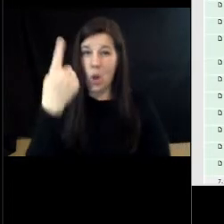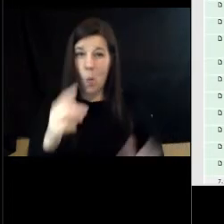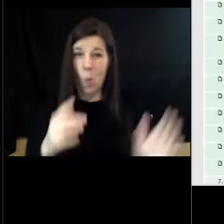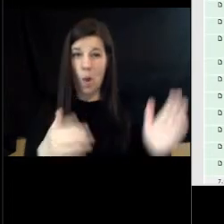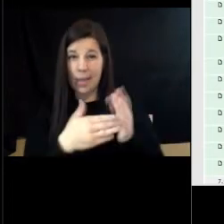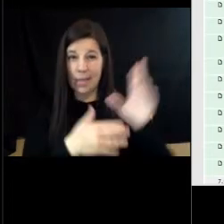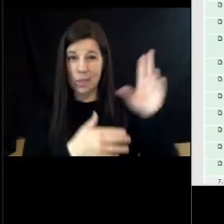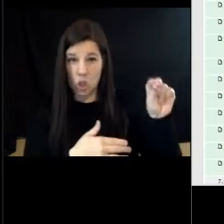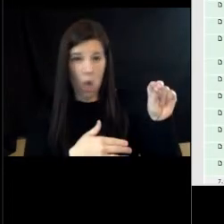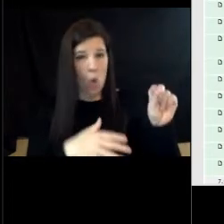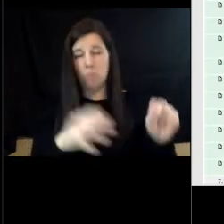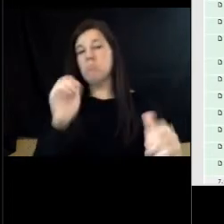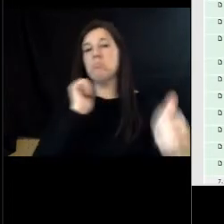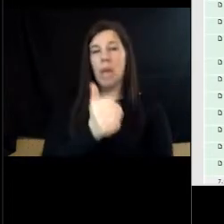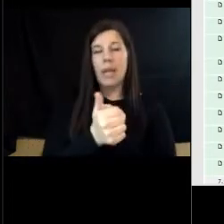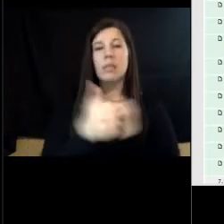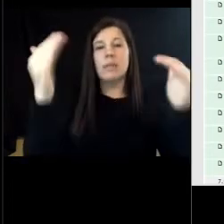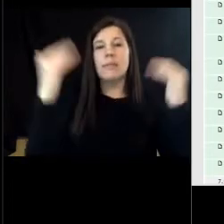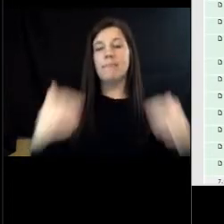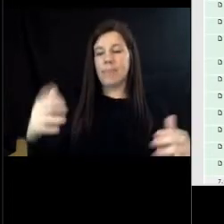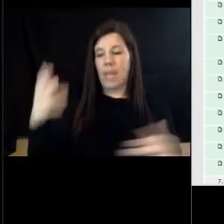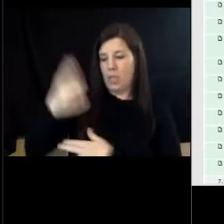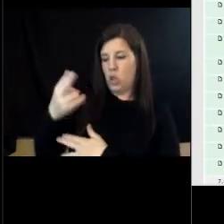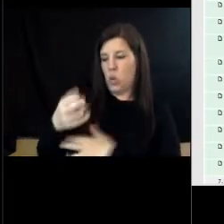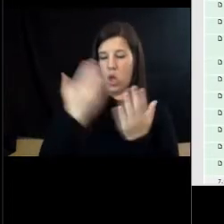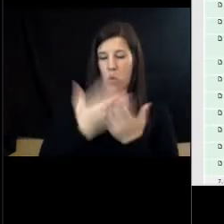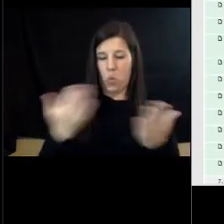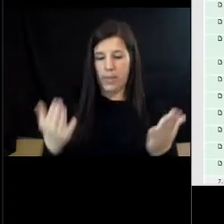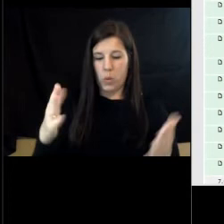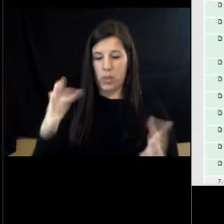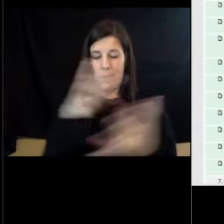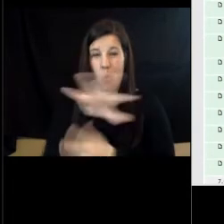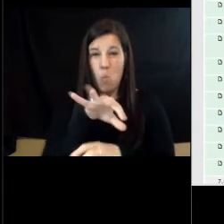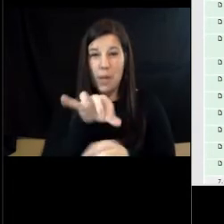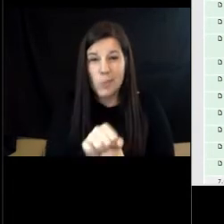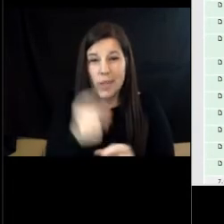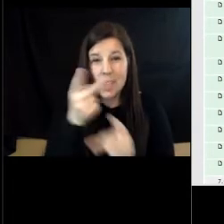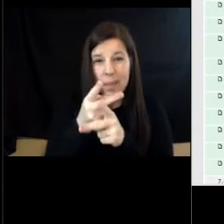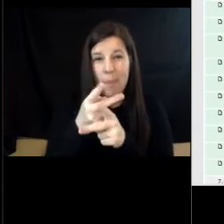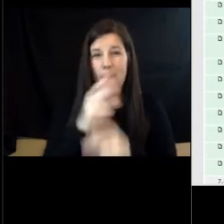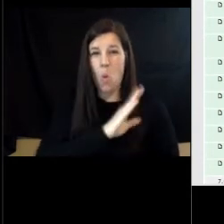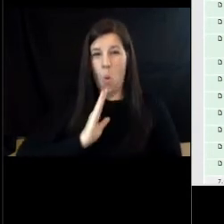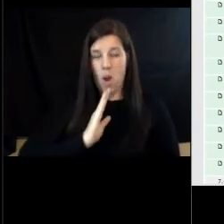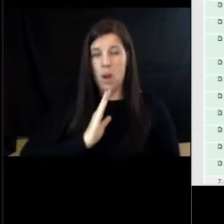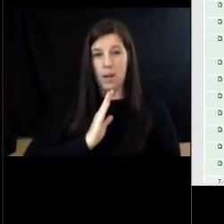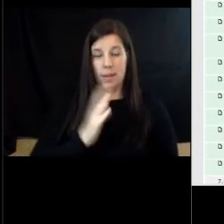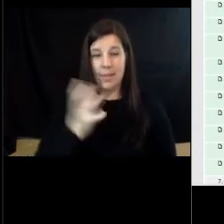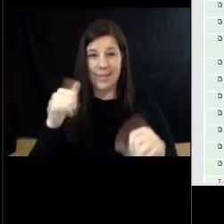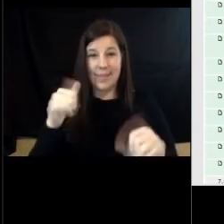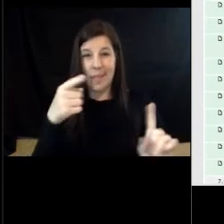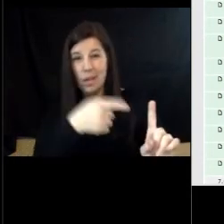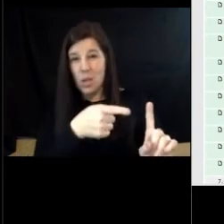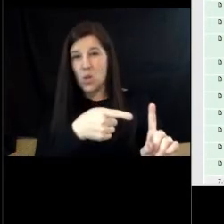unanimously historic resources preservation board commissioner turkin it is still you and we have one uh one applicant